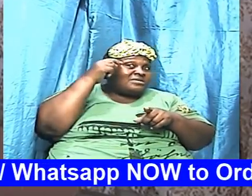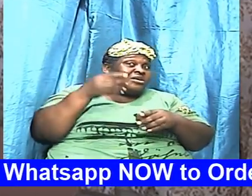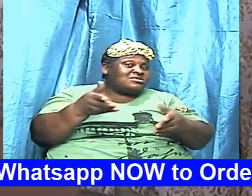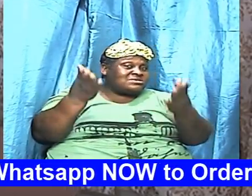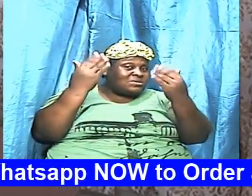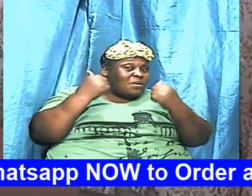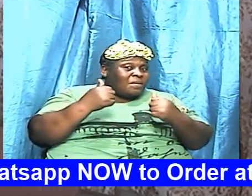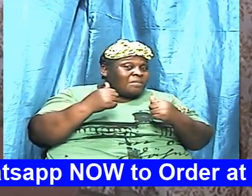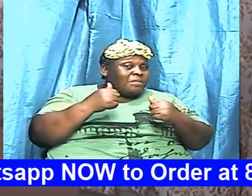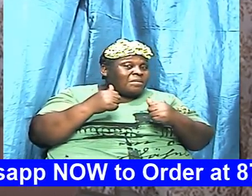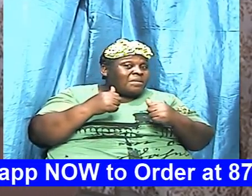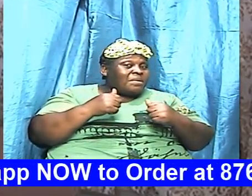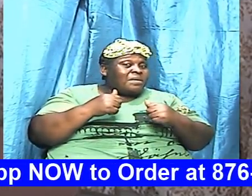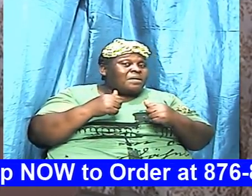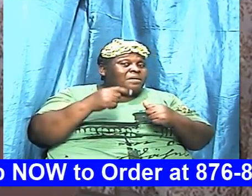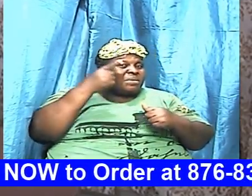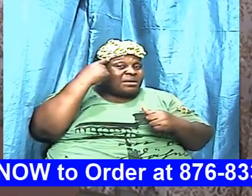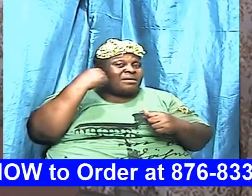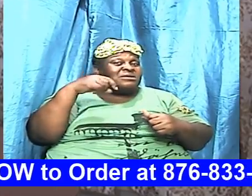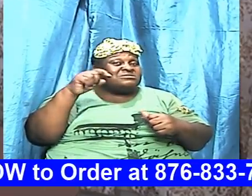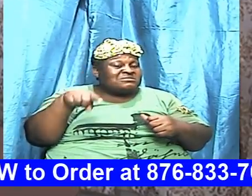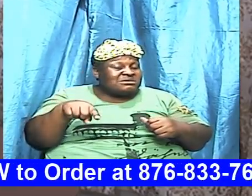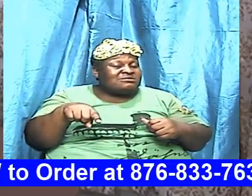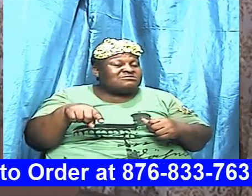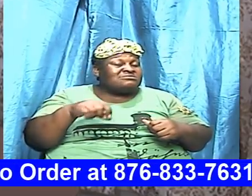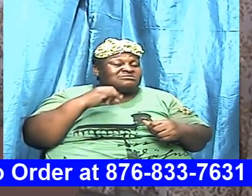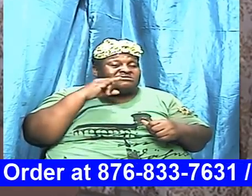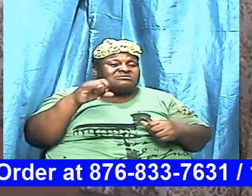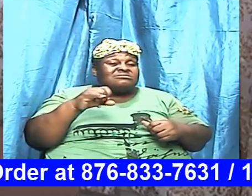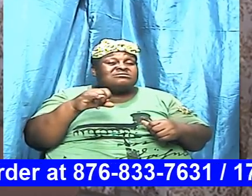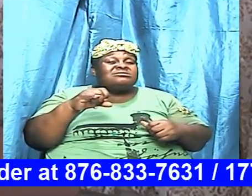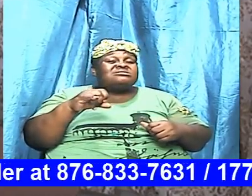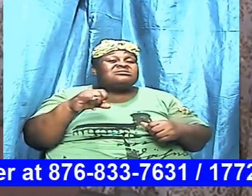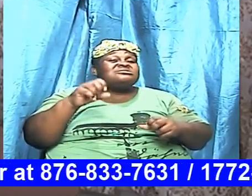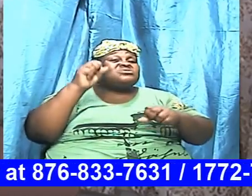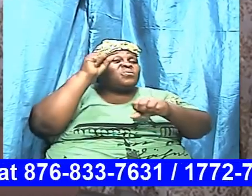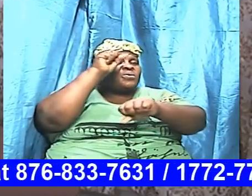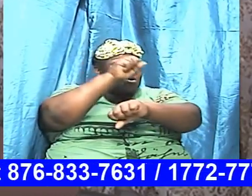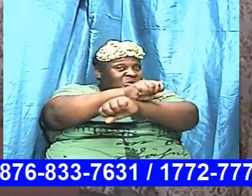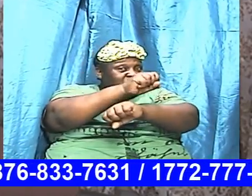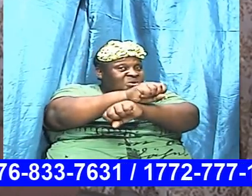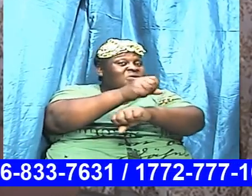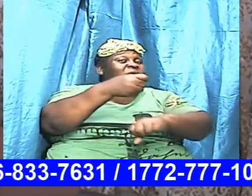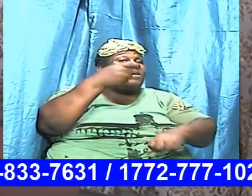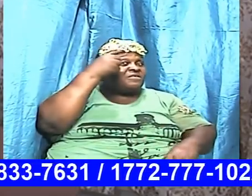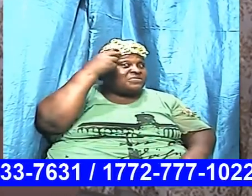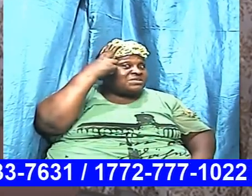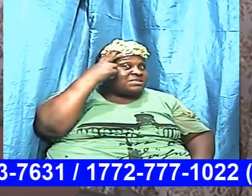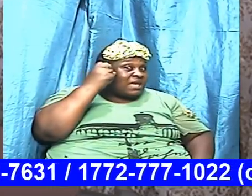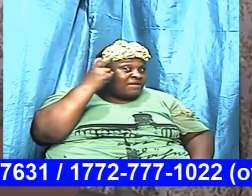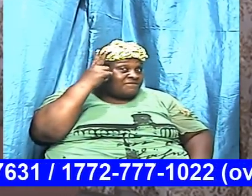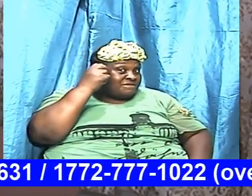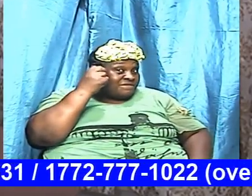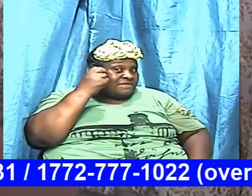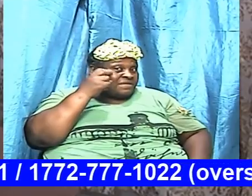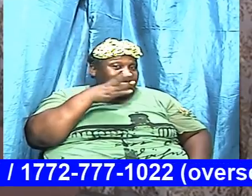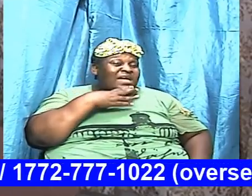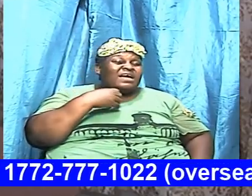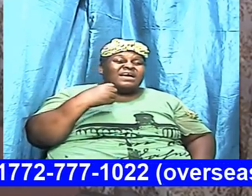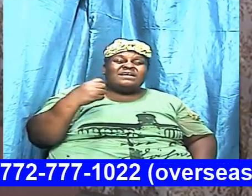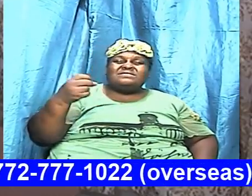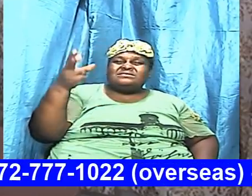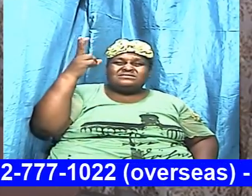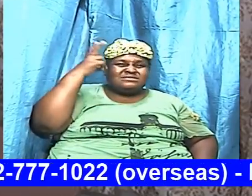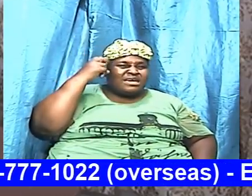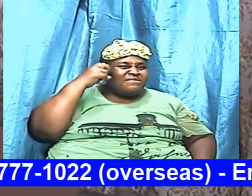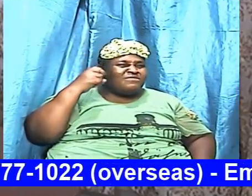is the mode of operation of the adversary the devil and he is going to come